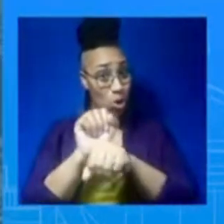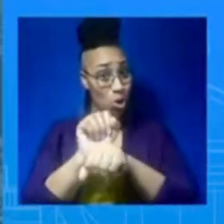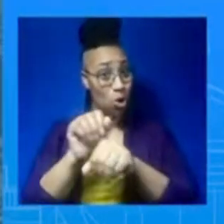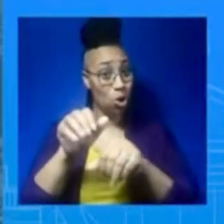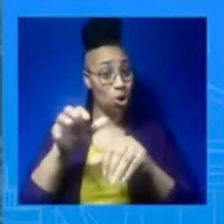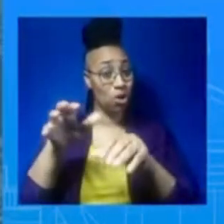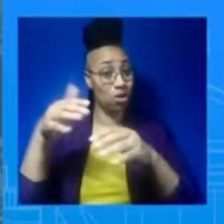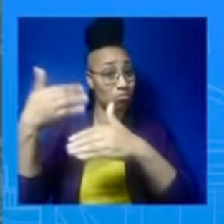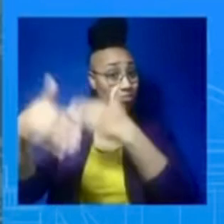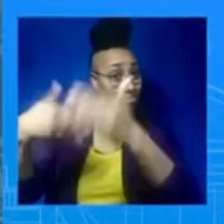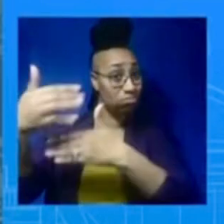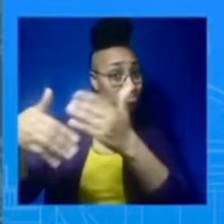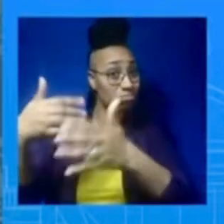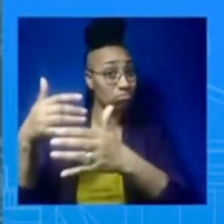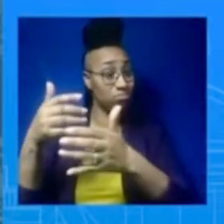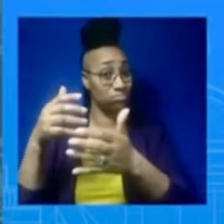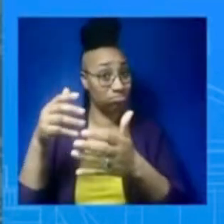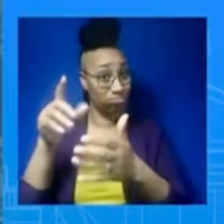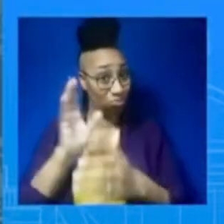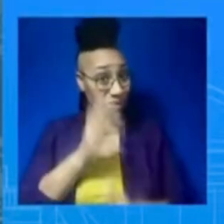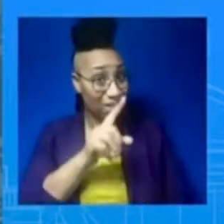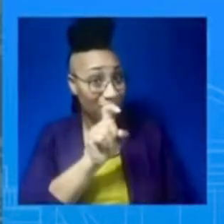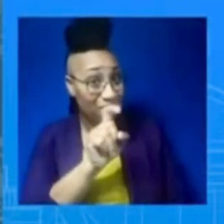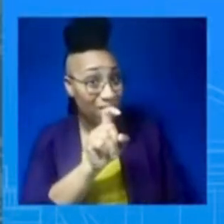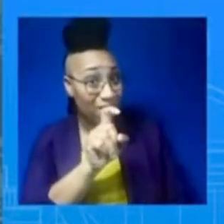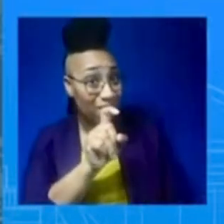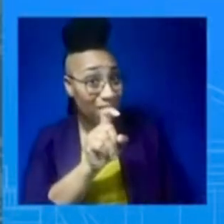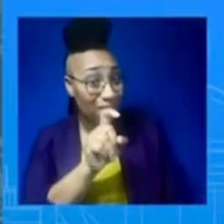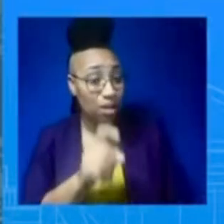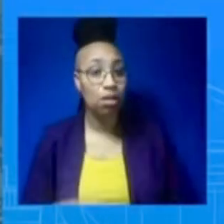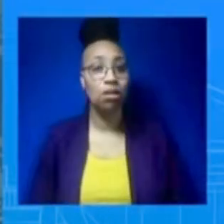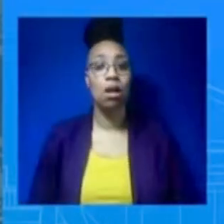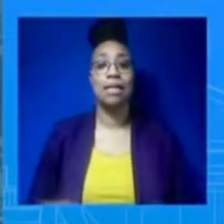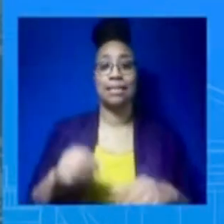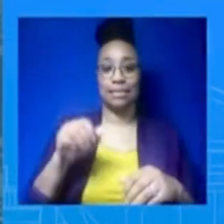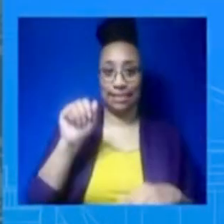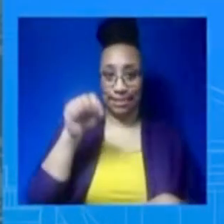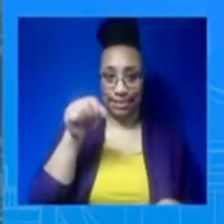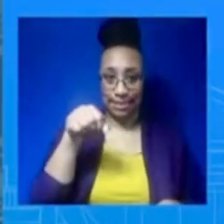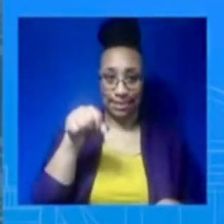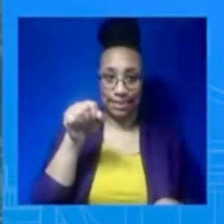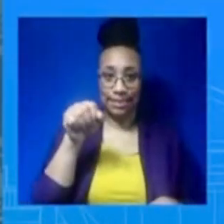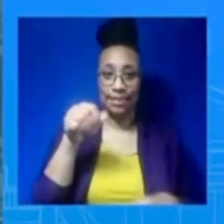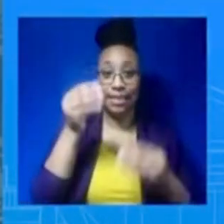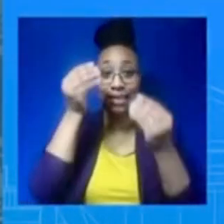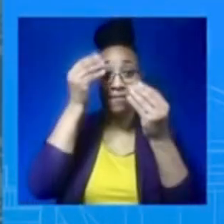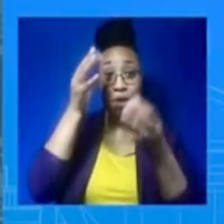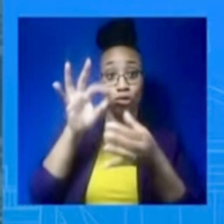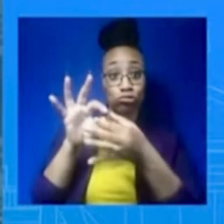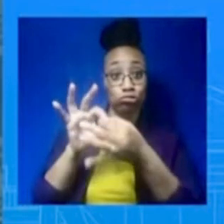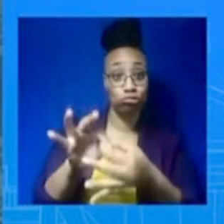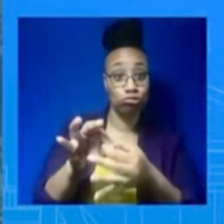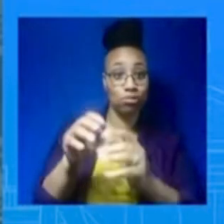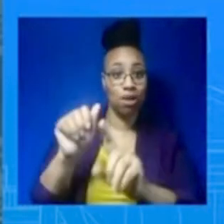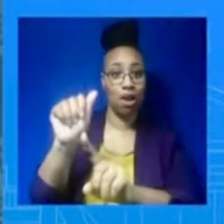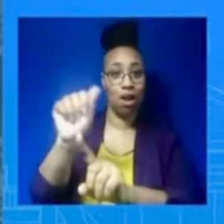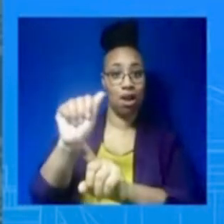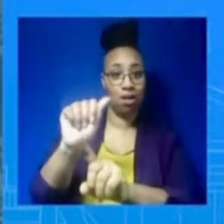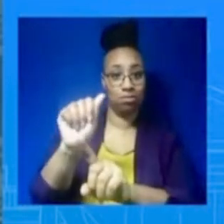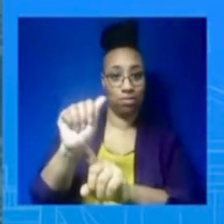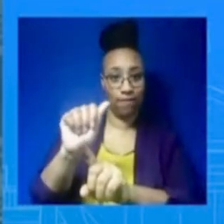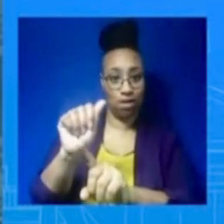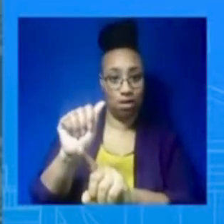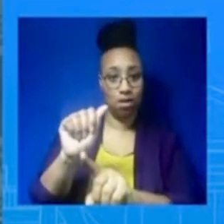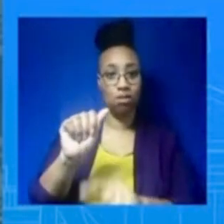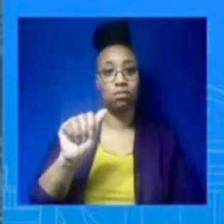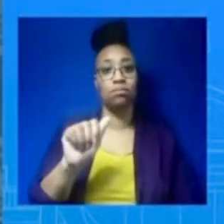with information on Afghanistan and the operation for this past year, so don't have anything to add there. As you know, the White House